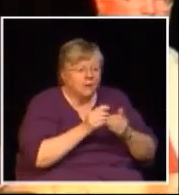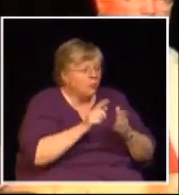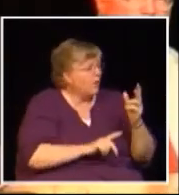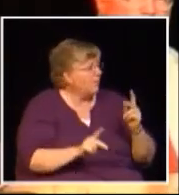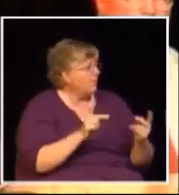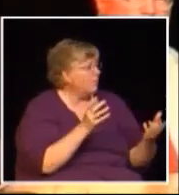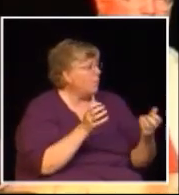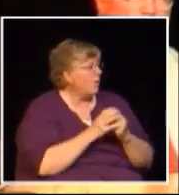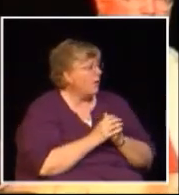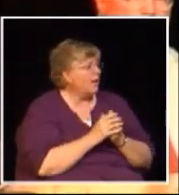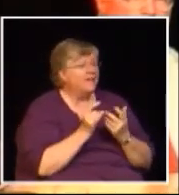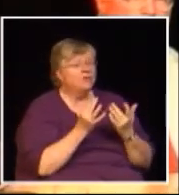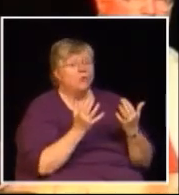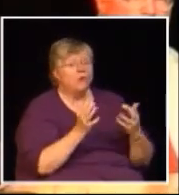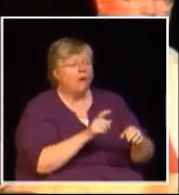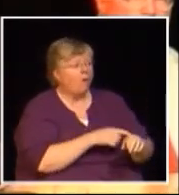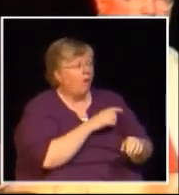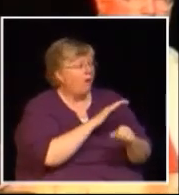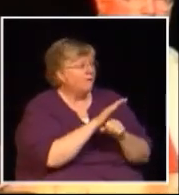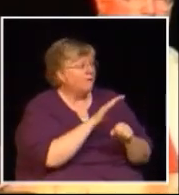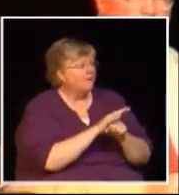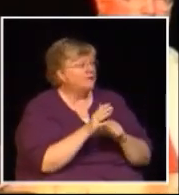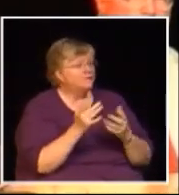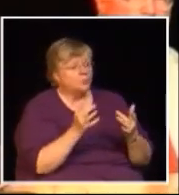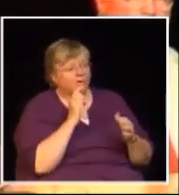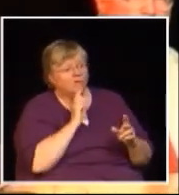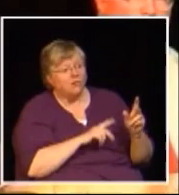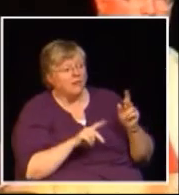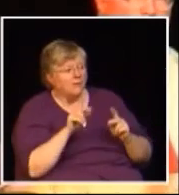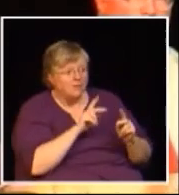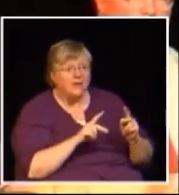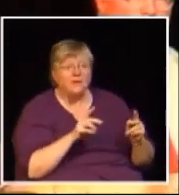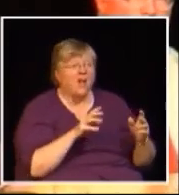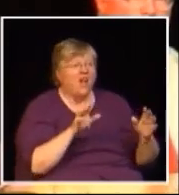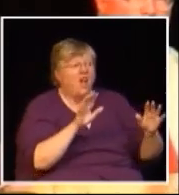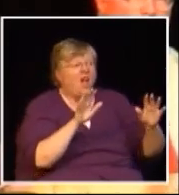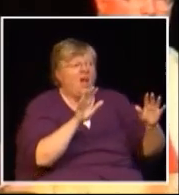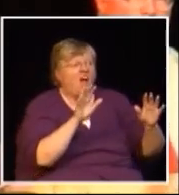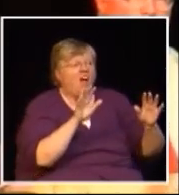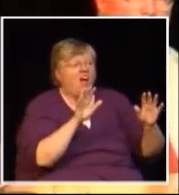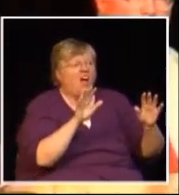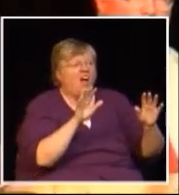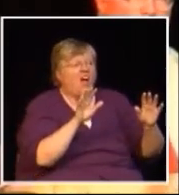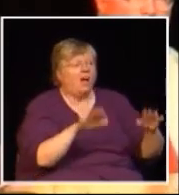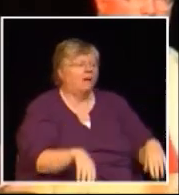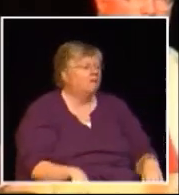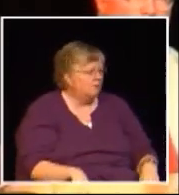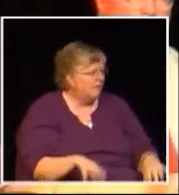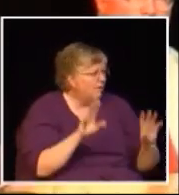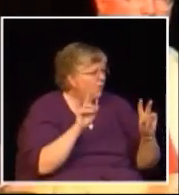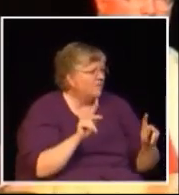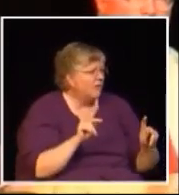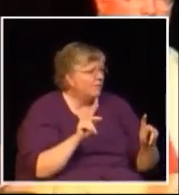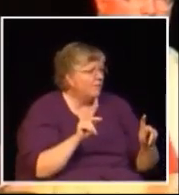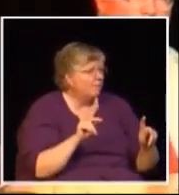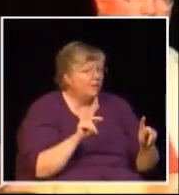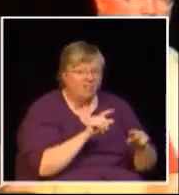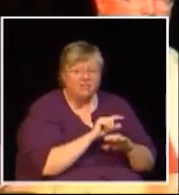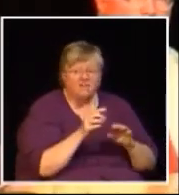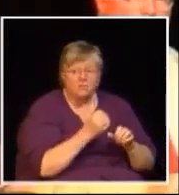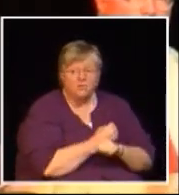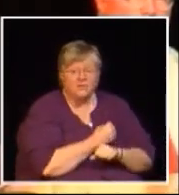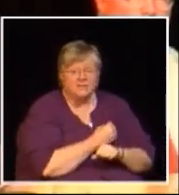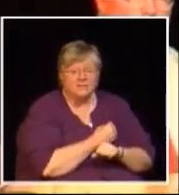think you can do as you want it and if you wait long enough if you outweigh the people they'll give up and you'll get your way